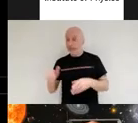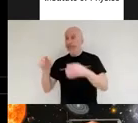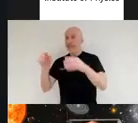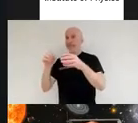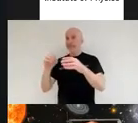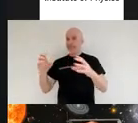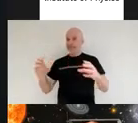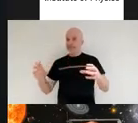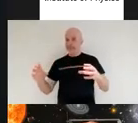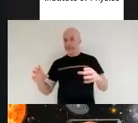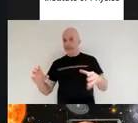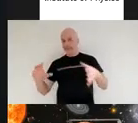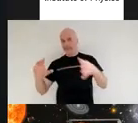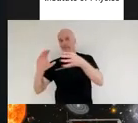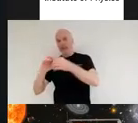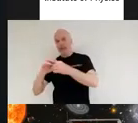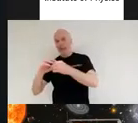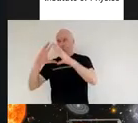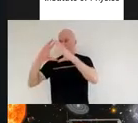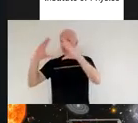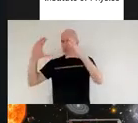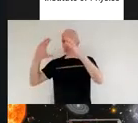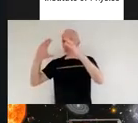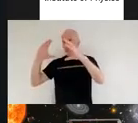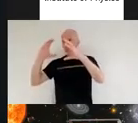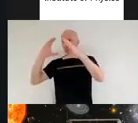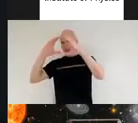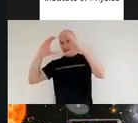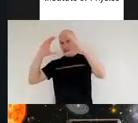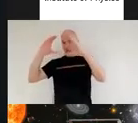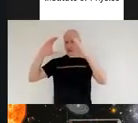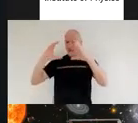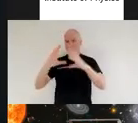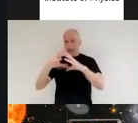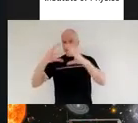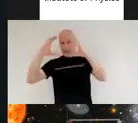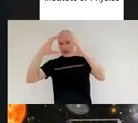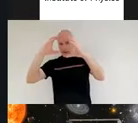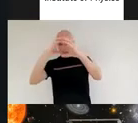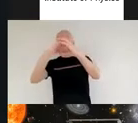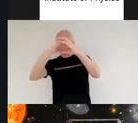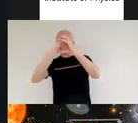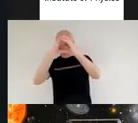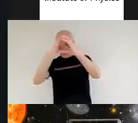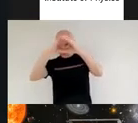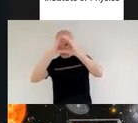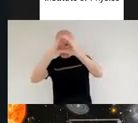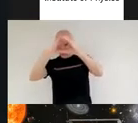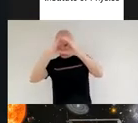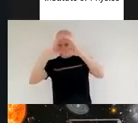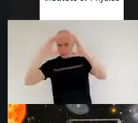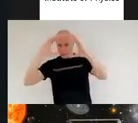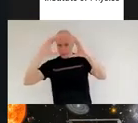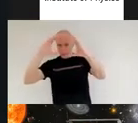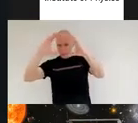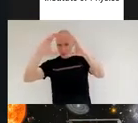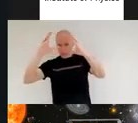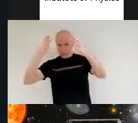is it allows us to focus on image and distinctly get data for